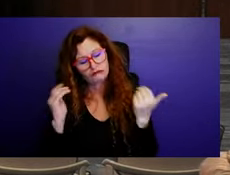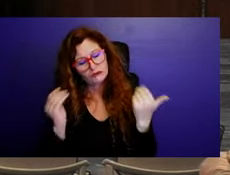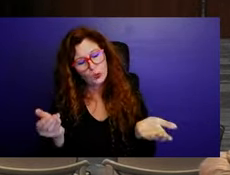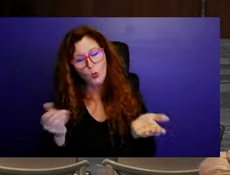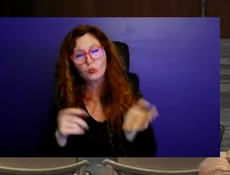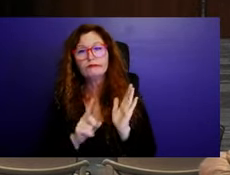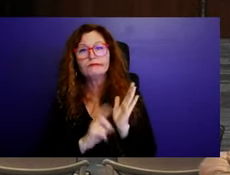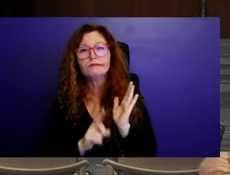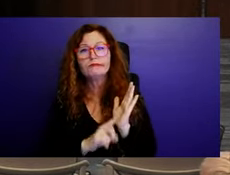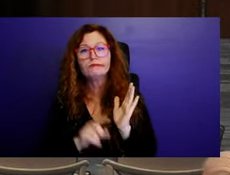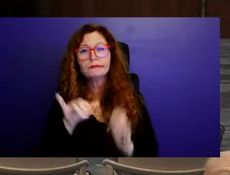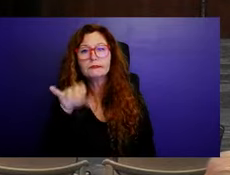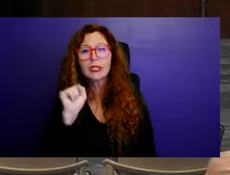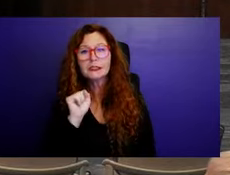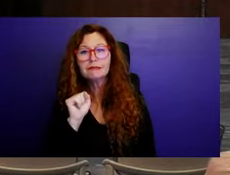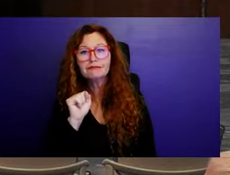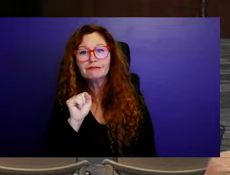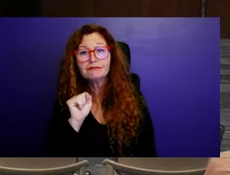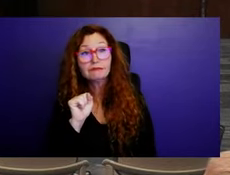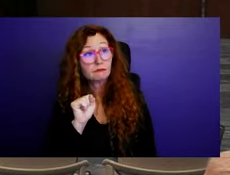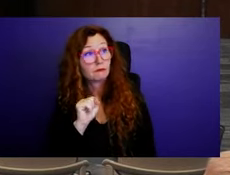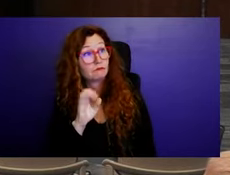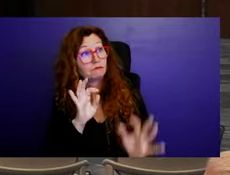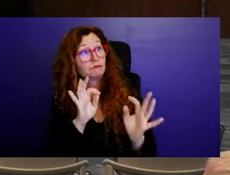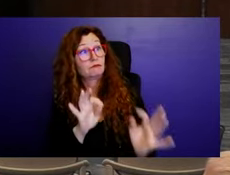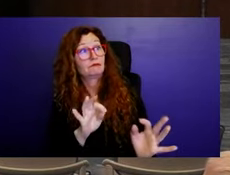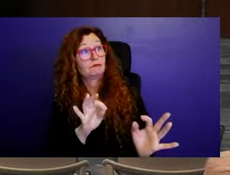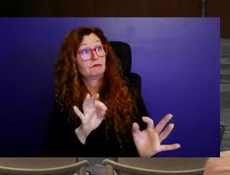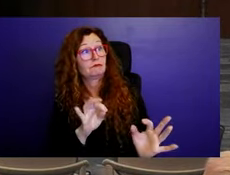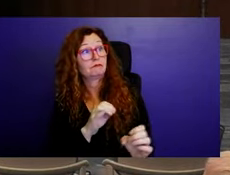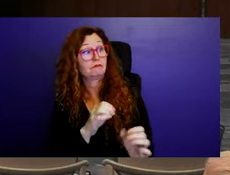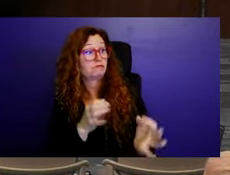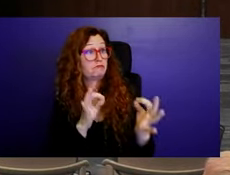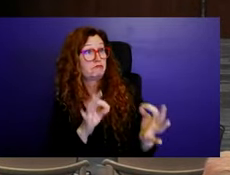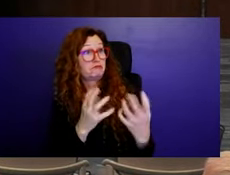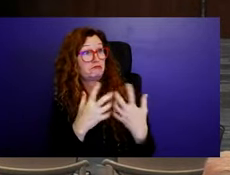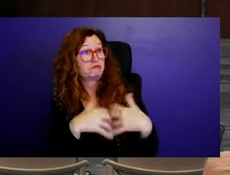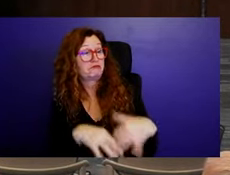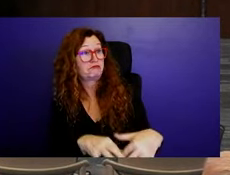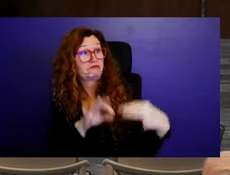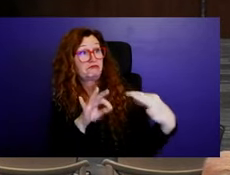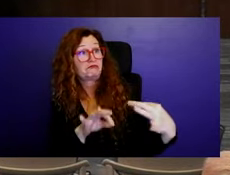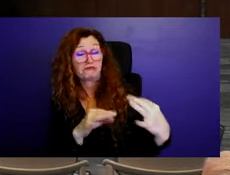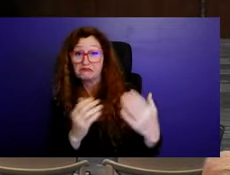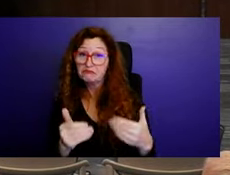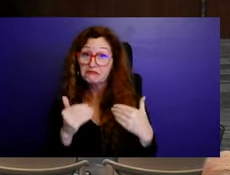know, let's, um, let's make it make sense. Thank you. Commissioner Cruz